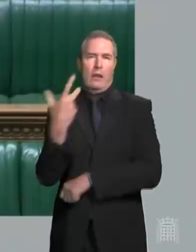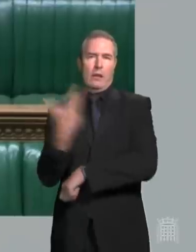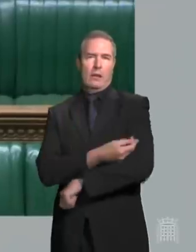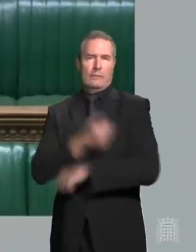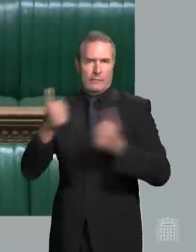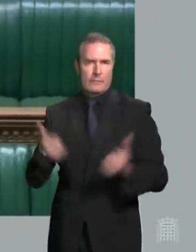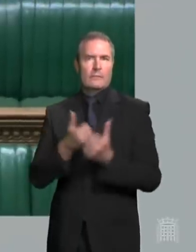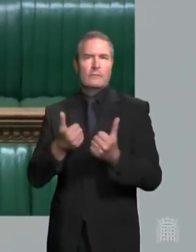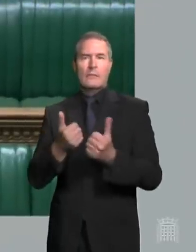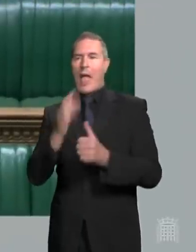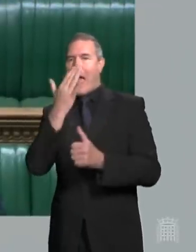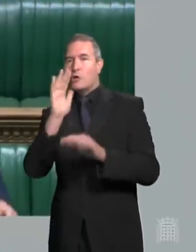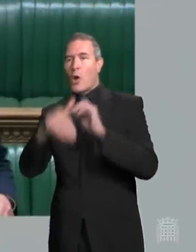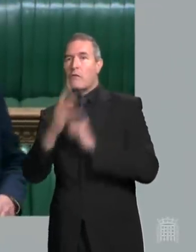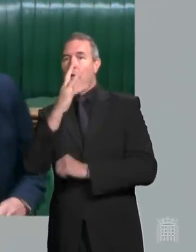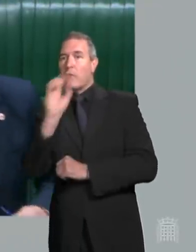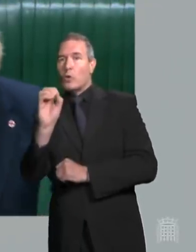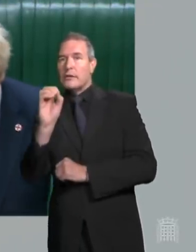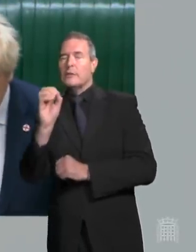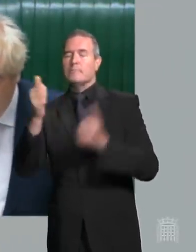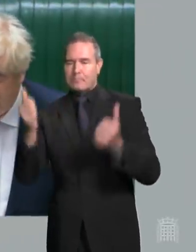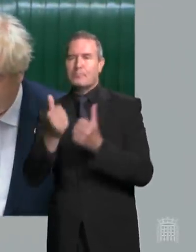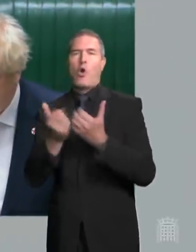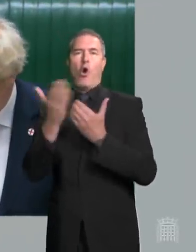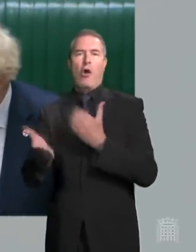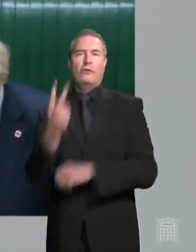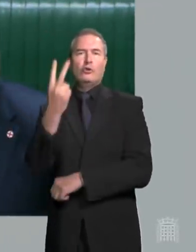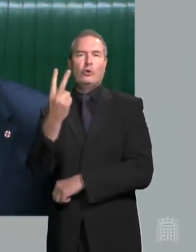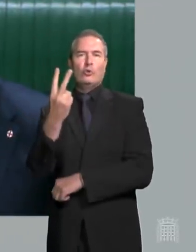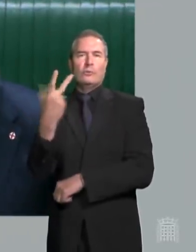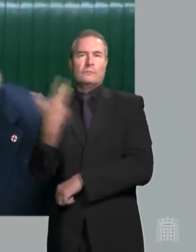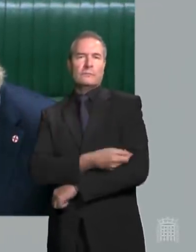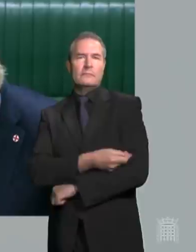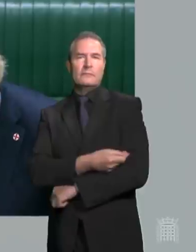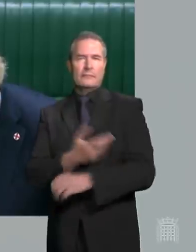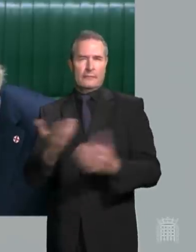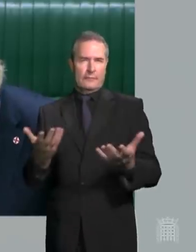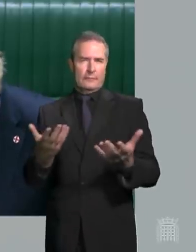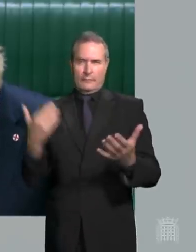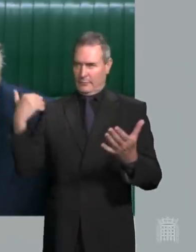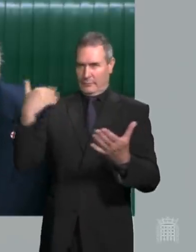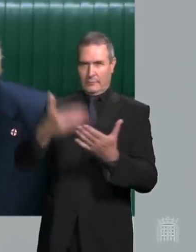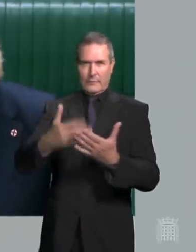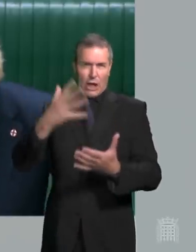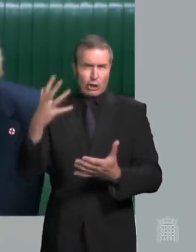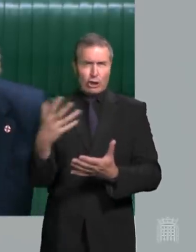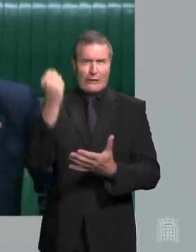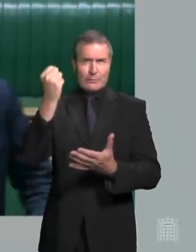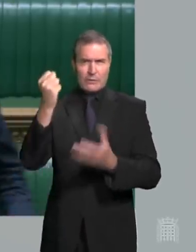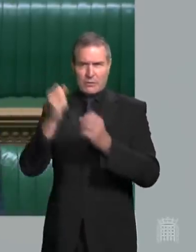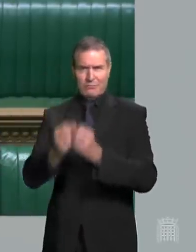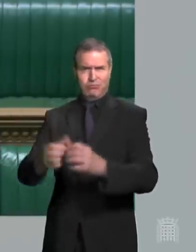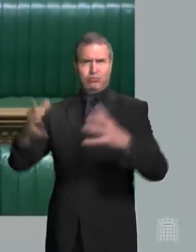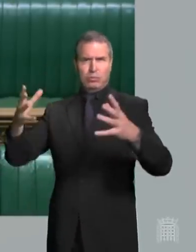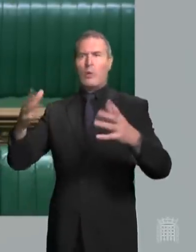Everybody over 40, Mr Speaker, will have been offered two vaccinations. That is an extraordinary achievement. That's allowing us to go